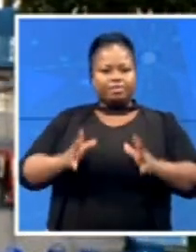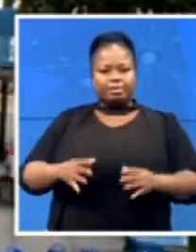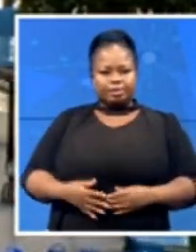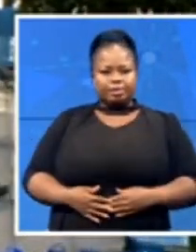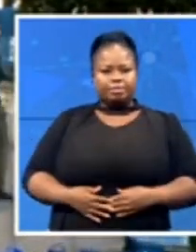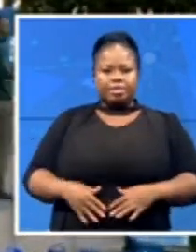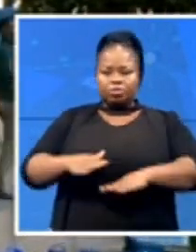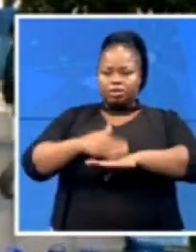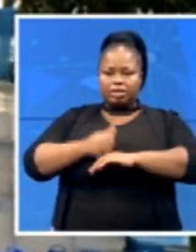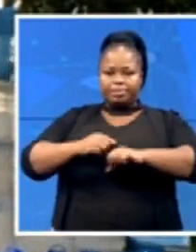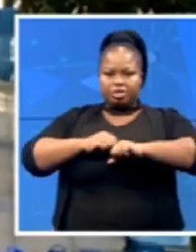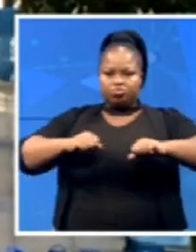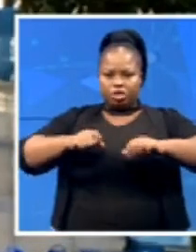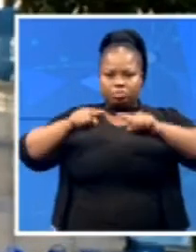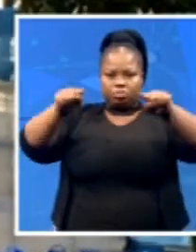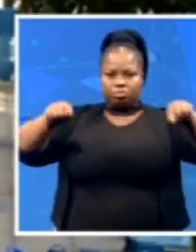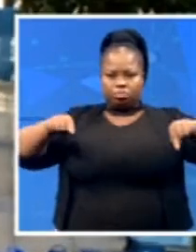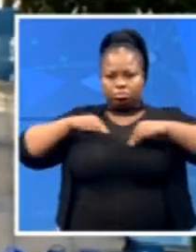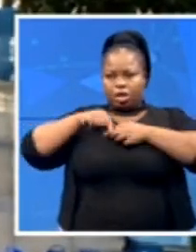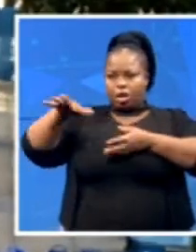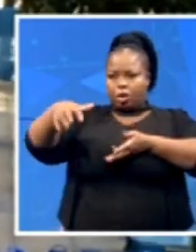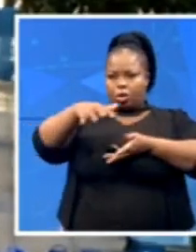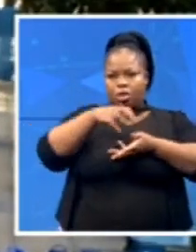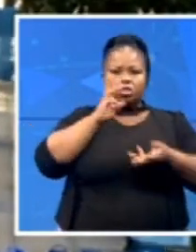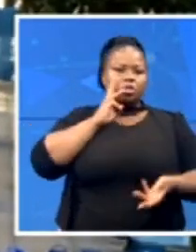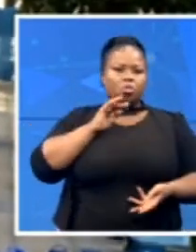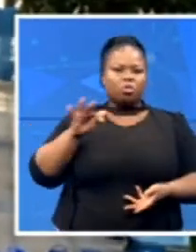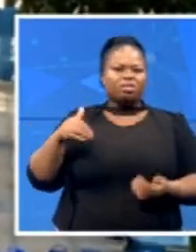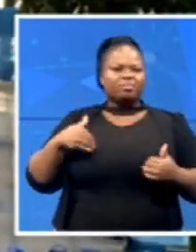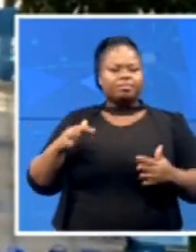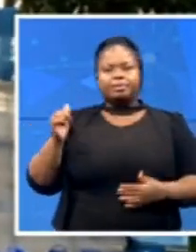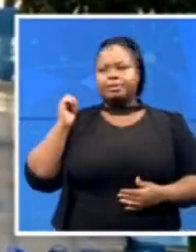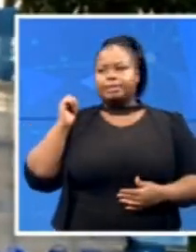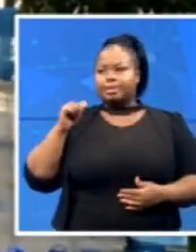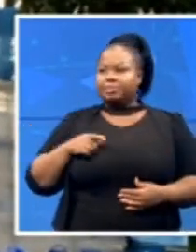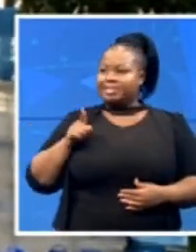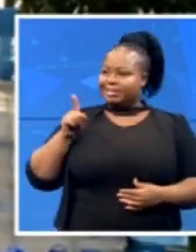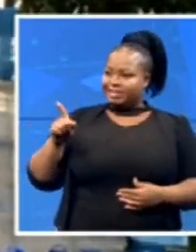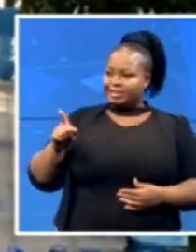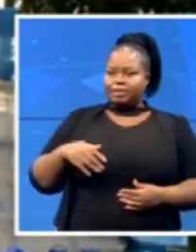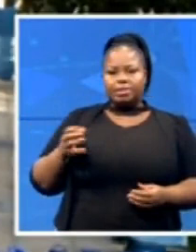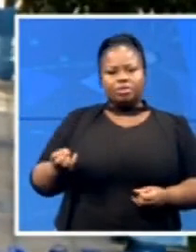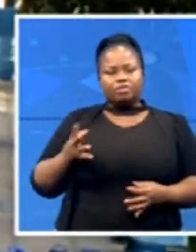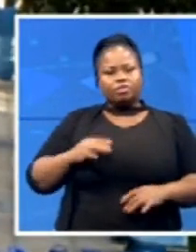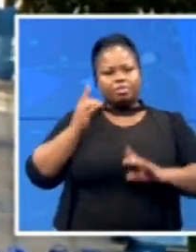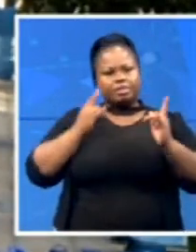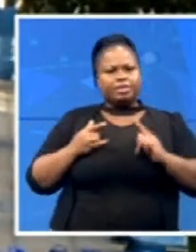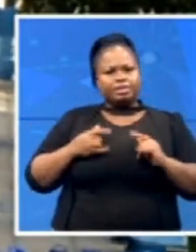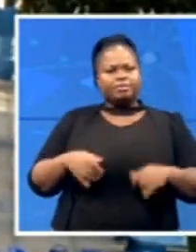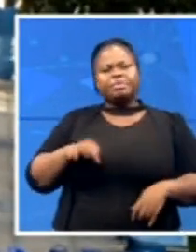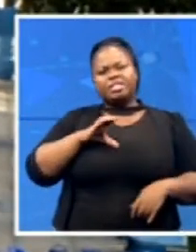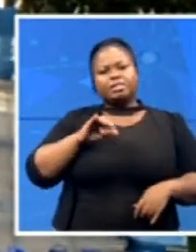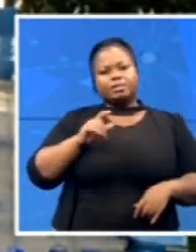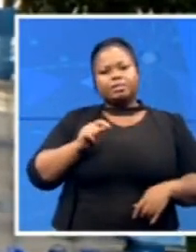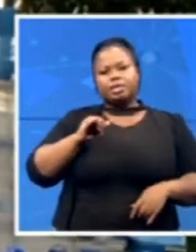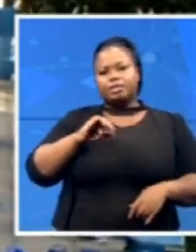they're collecting water. They started the drive yesterday and the space they've been given by the CTICC is free. It's a collaboration between